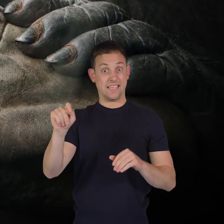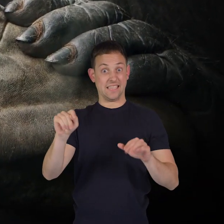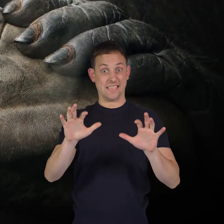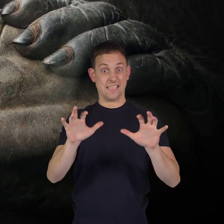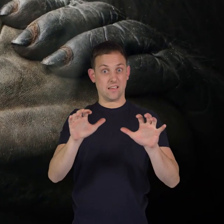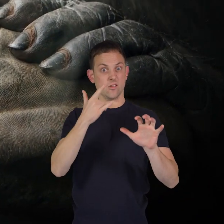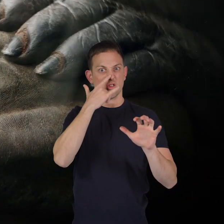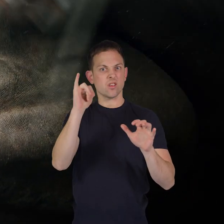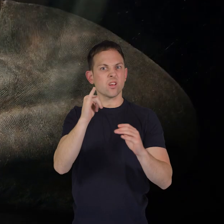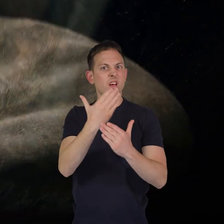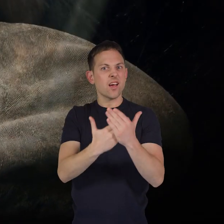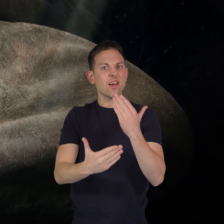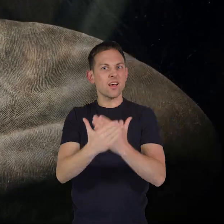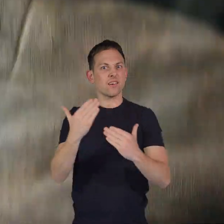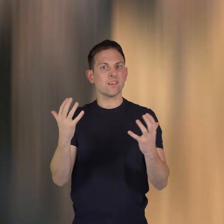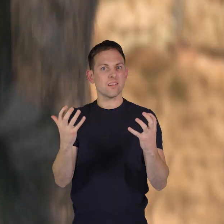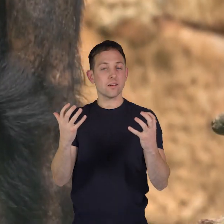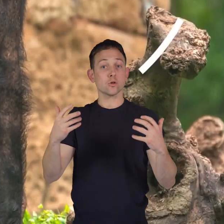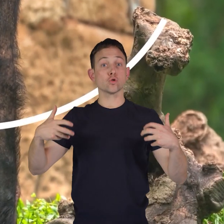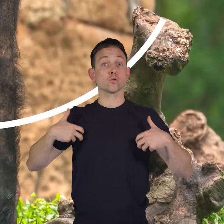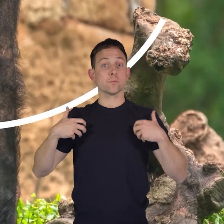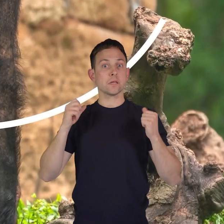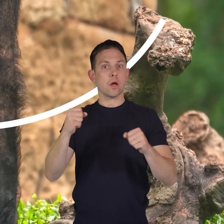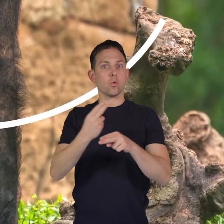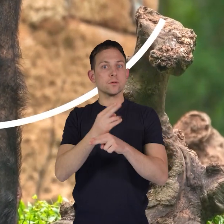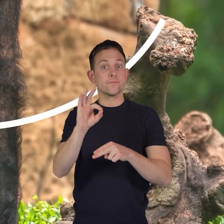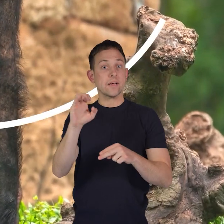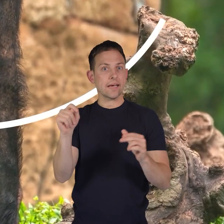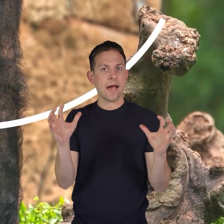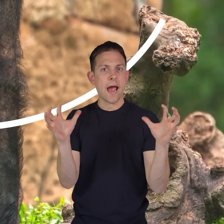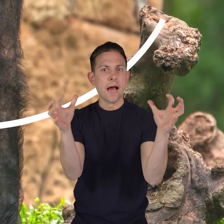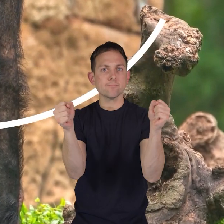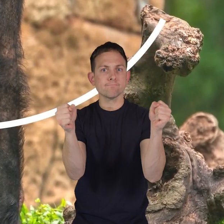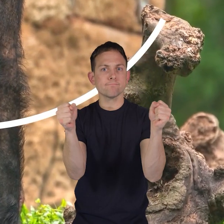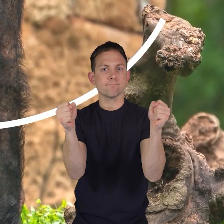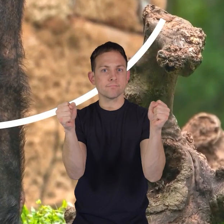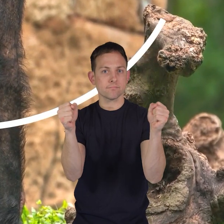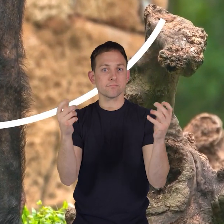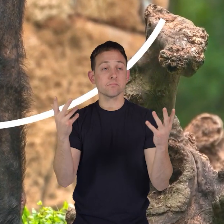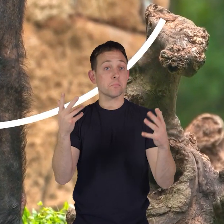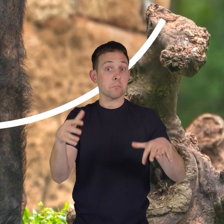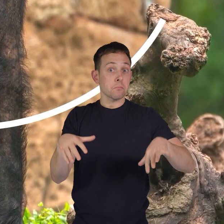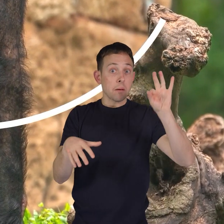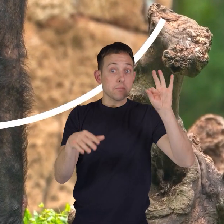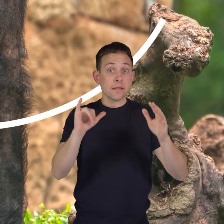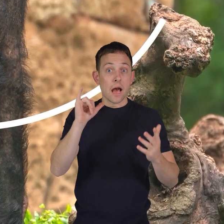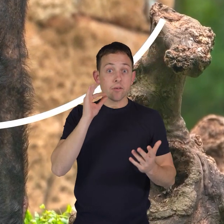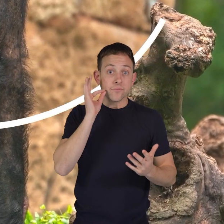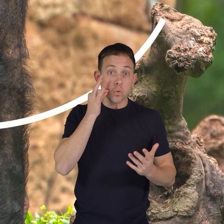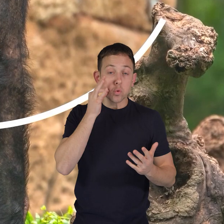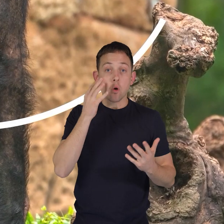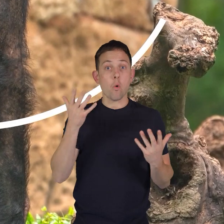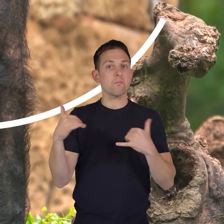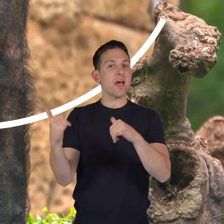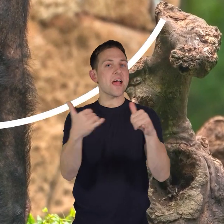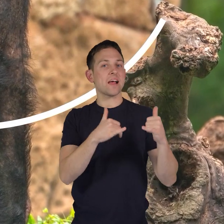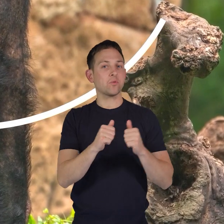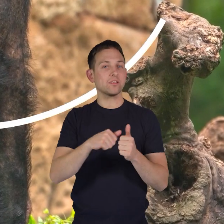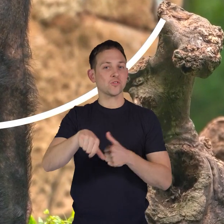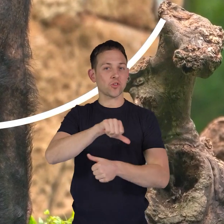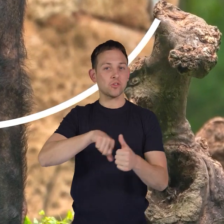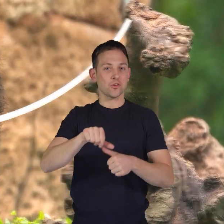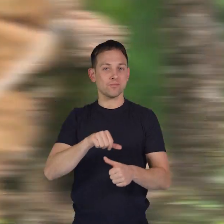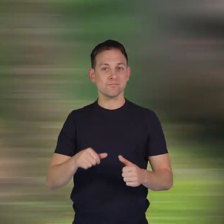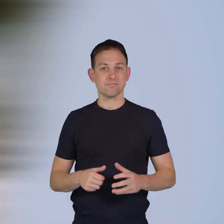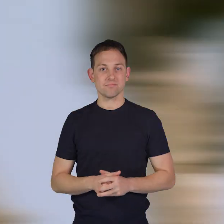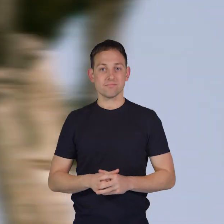feet are kind of like their hands chimps can use their feet to grasp things pick things up like fruits or just play